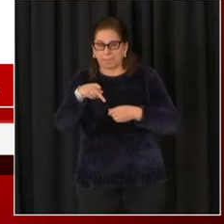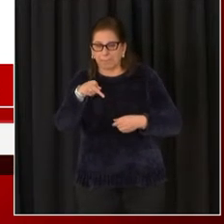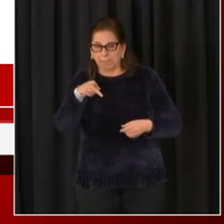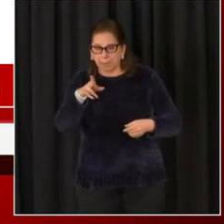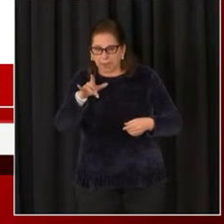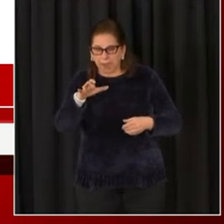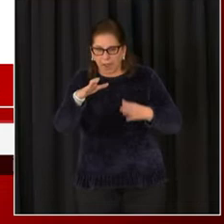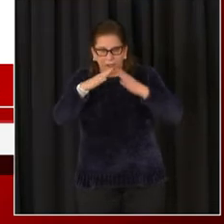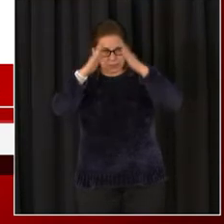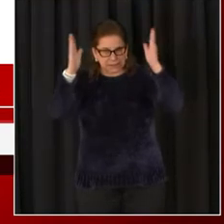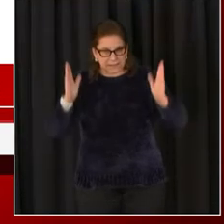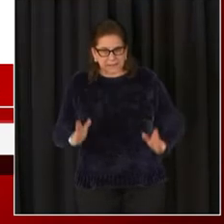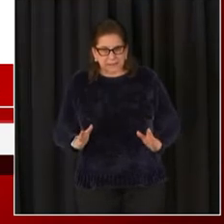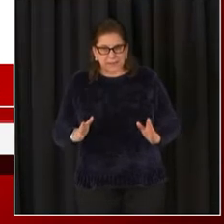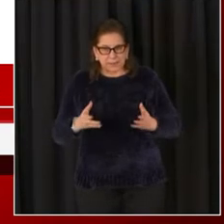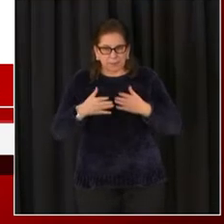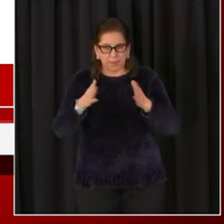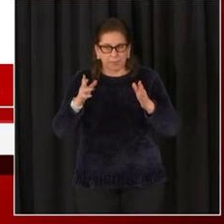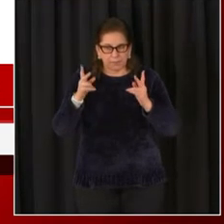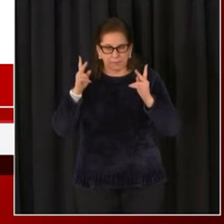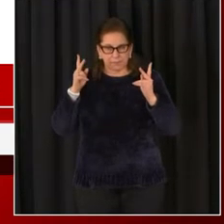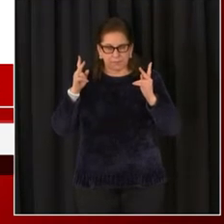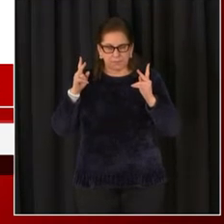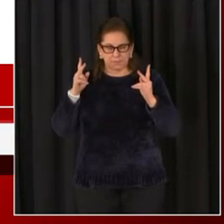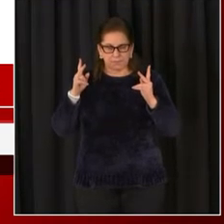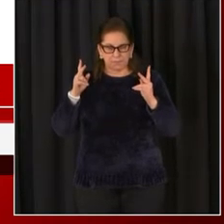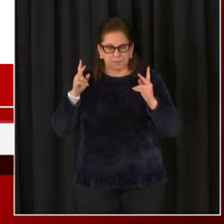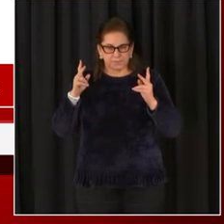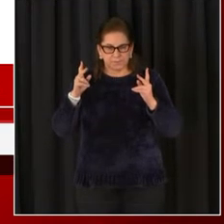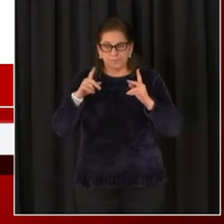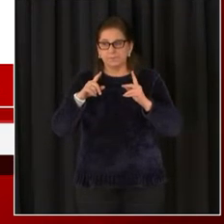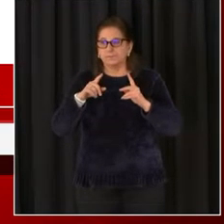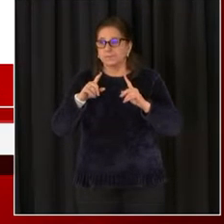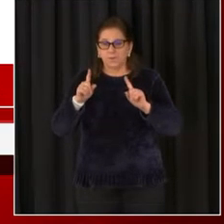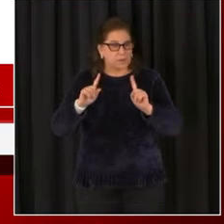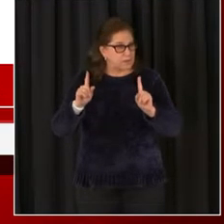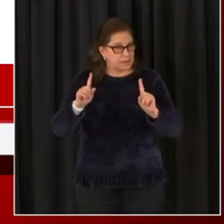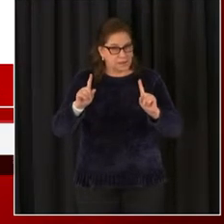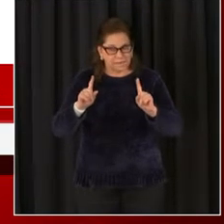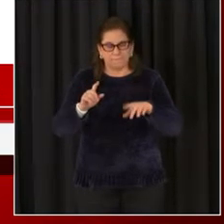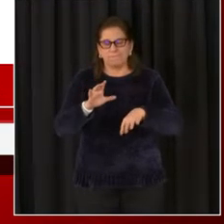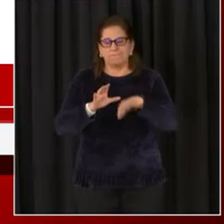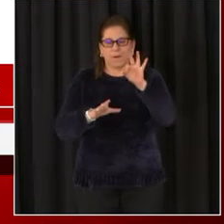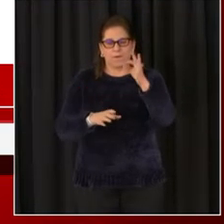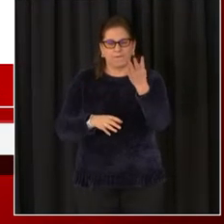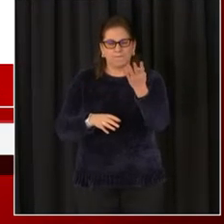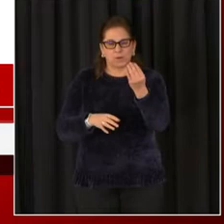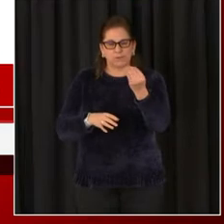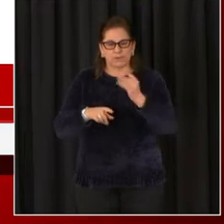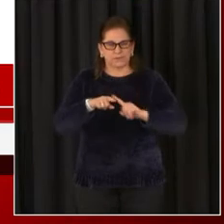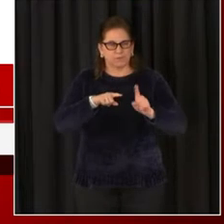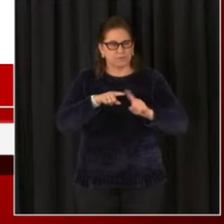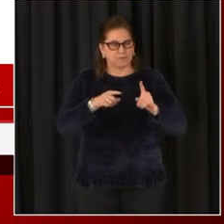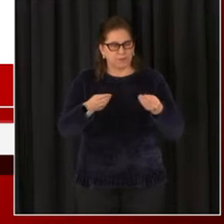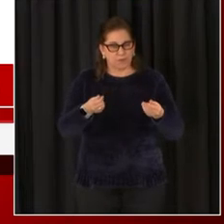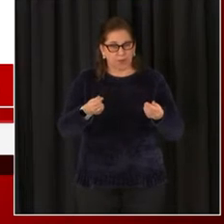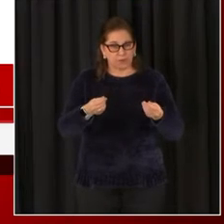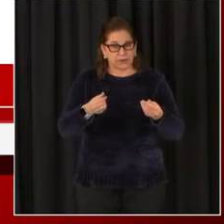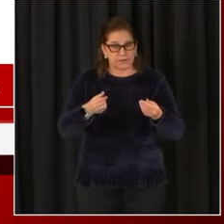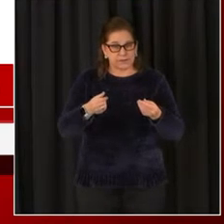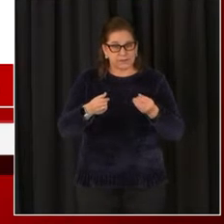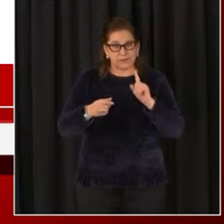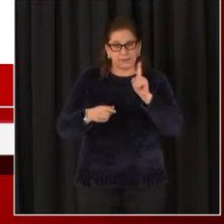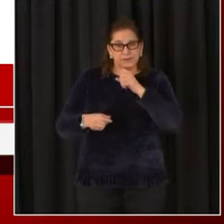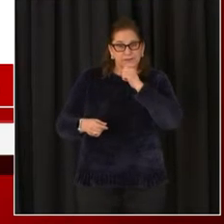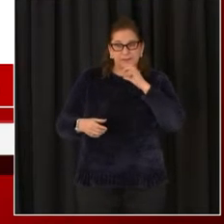dedicated to seniors. We've identified 14 properties in the district across the District of Columbia, where seniors who